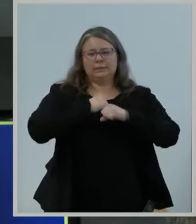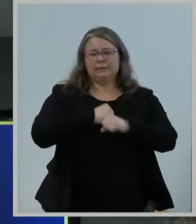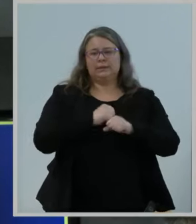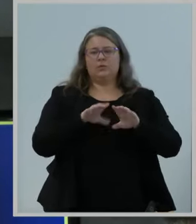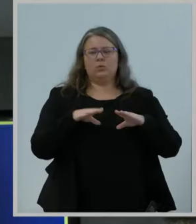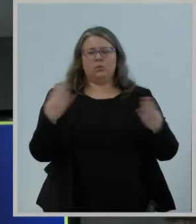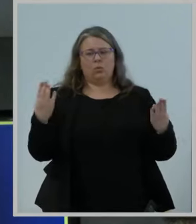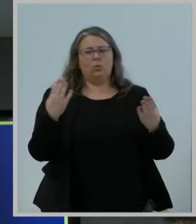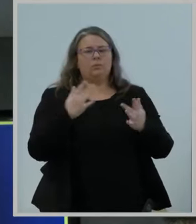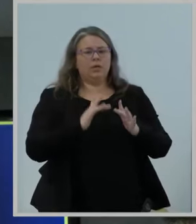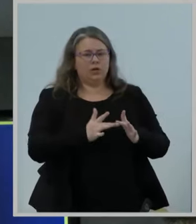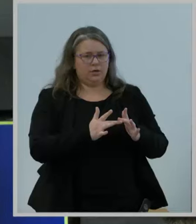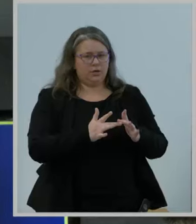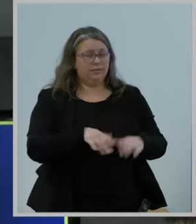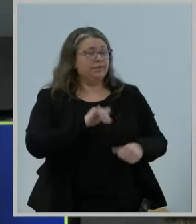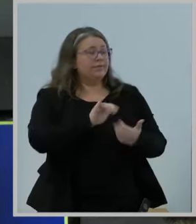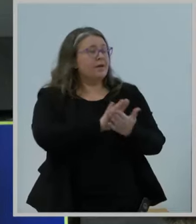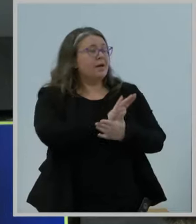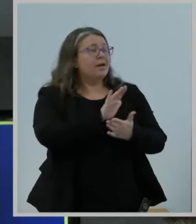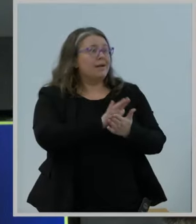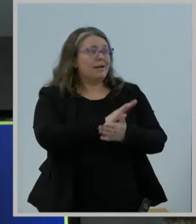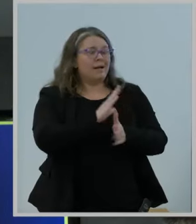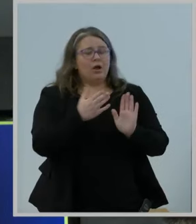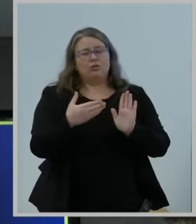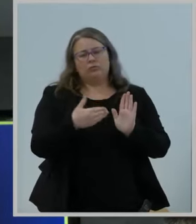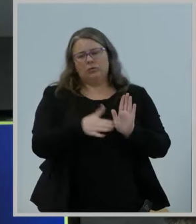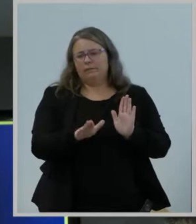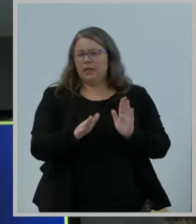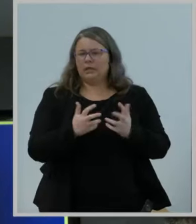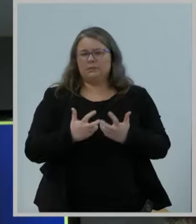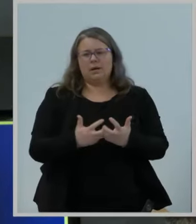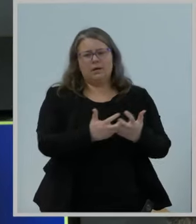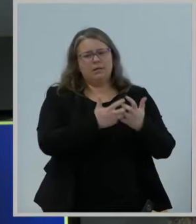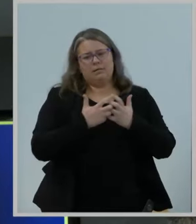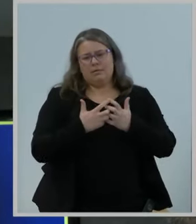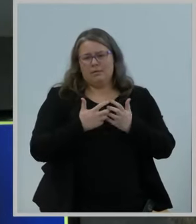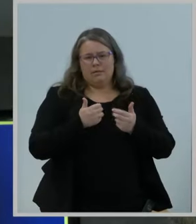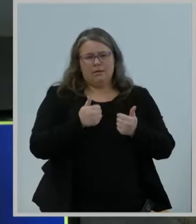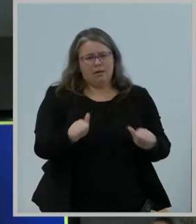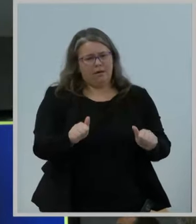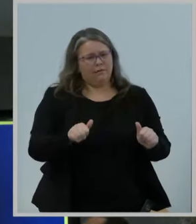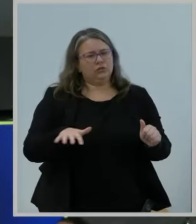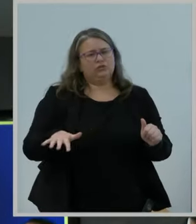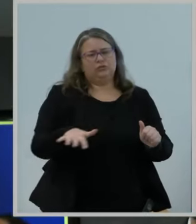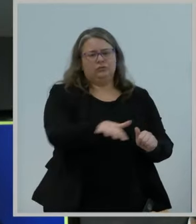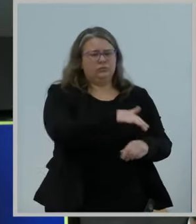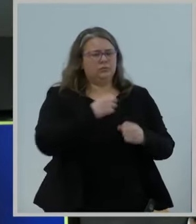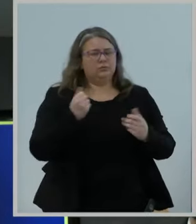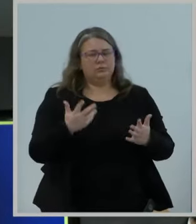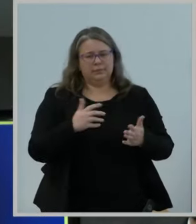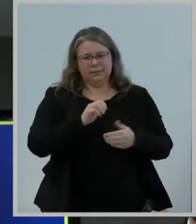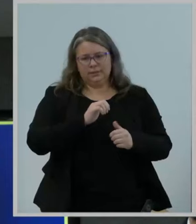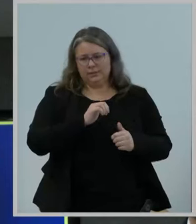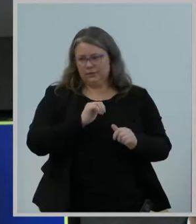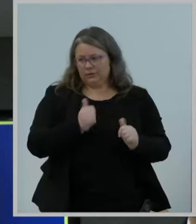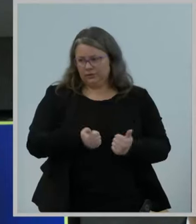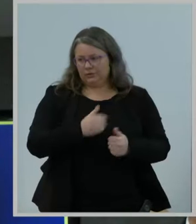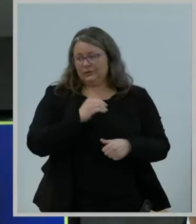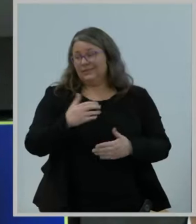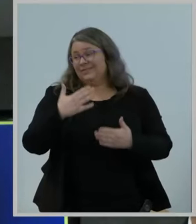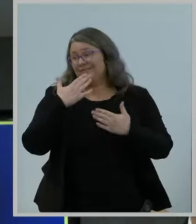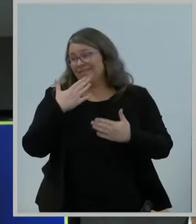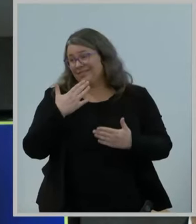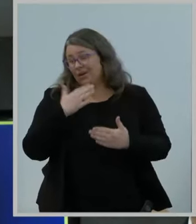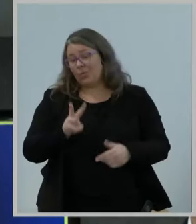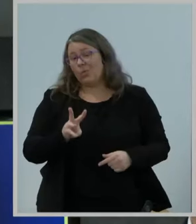The item reflects the combined efforts of many across the agency, in addition to thanking the entire Wireline Competition Bureau team for their